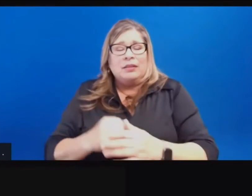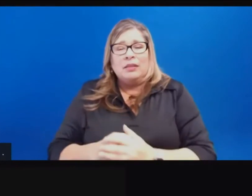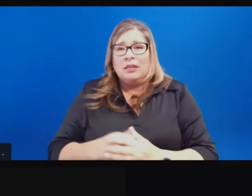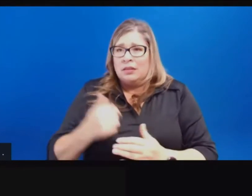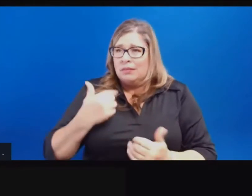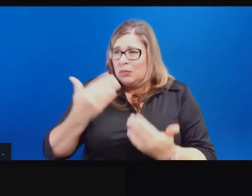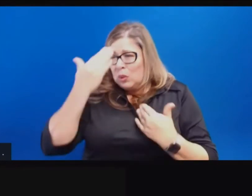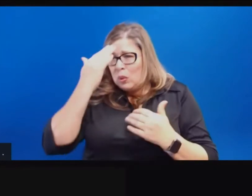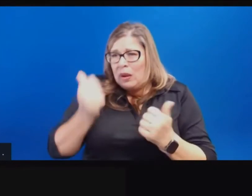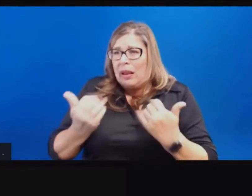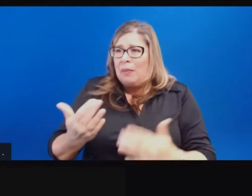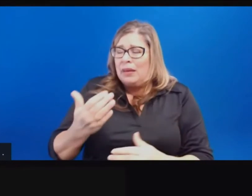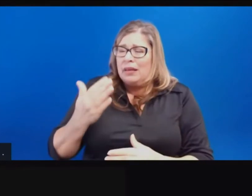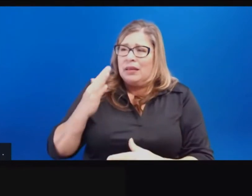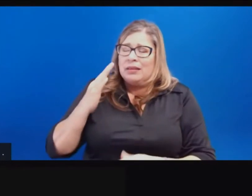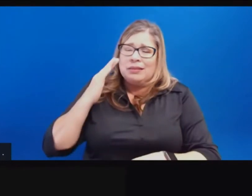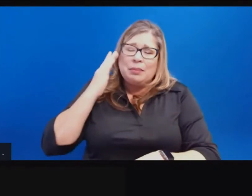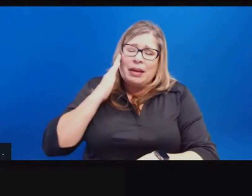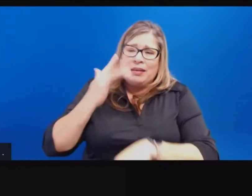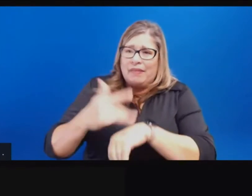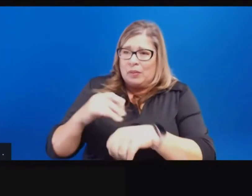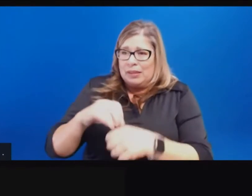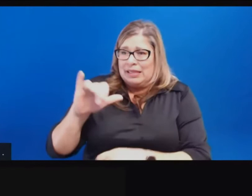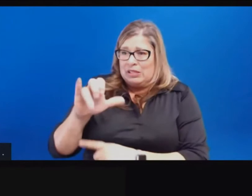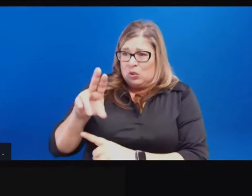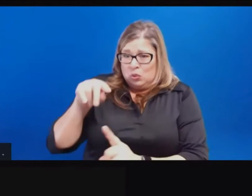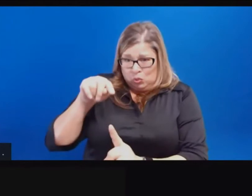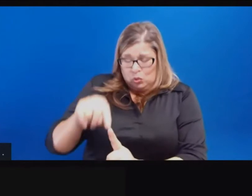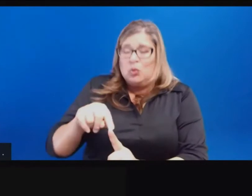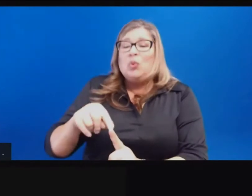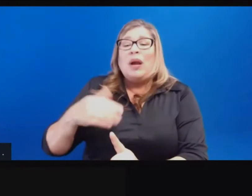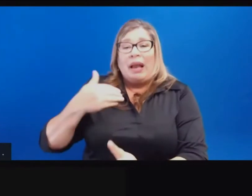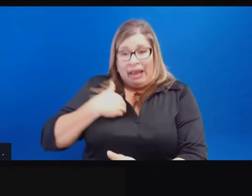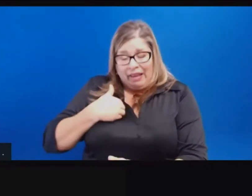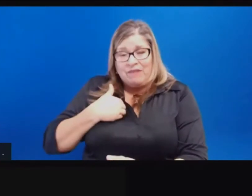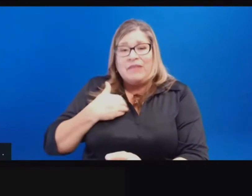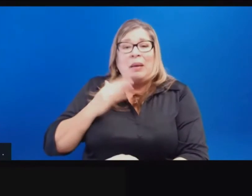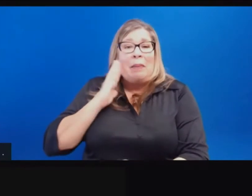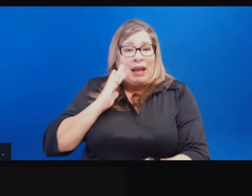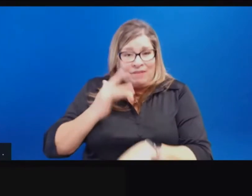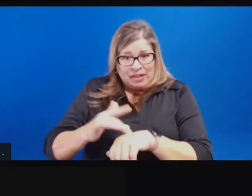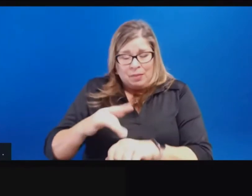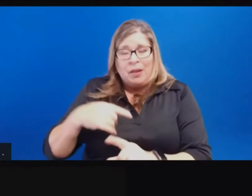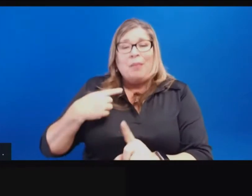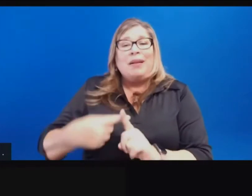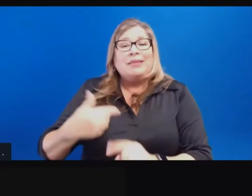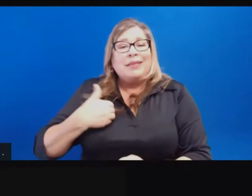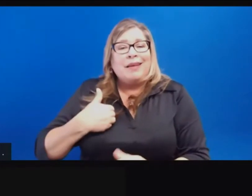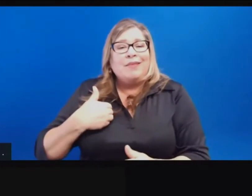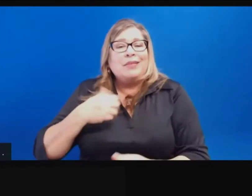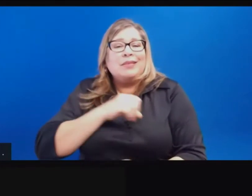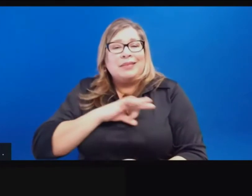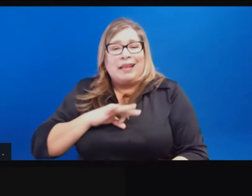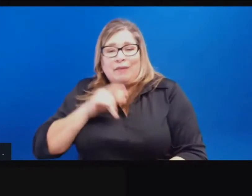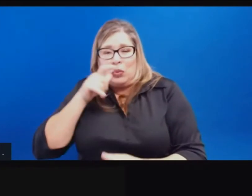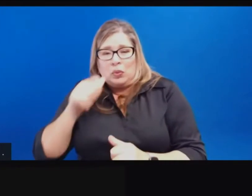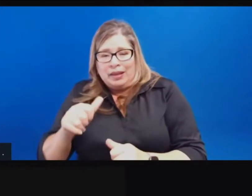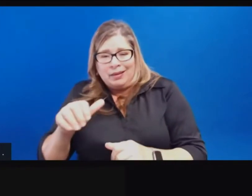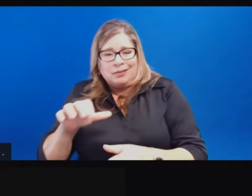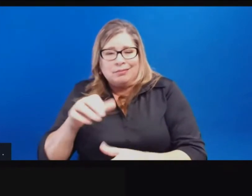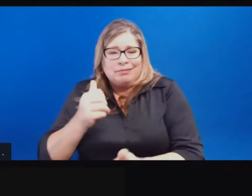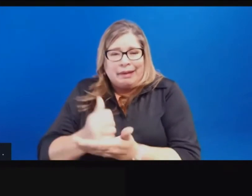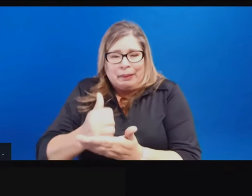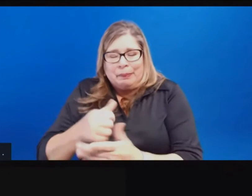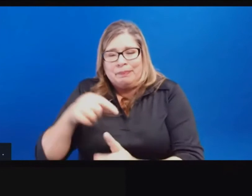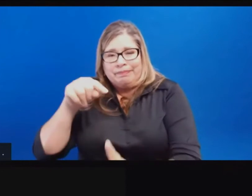available because the bed is there, but they are actually staffable, and a patient can actually benefit from that bed. So really